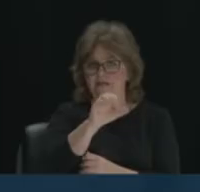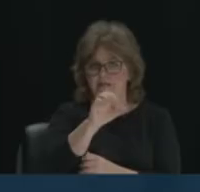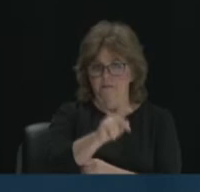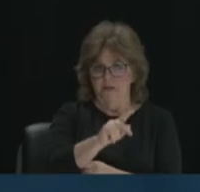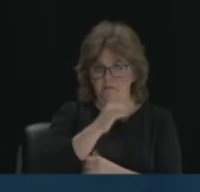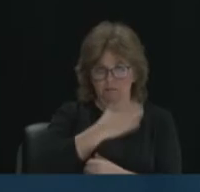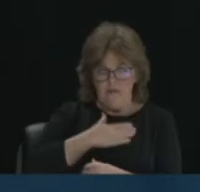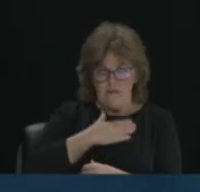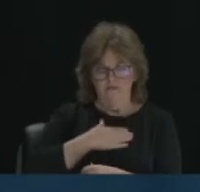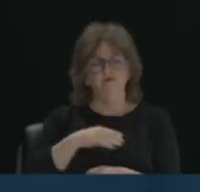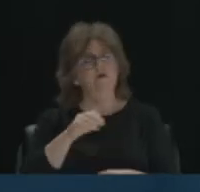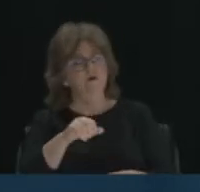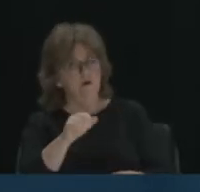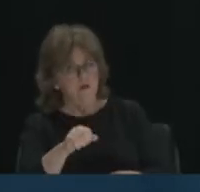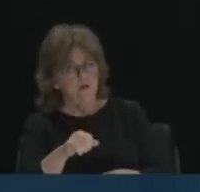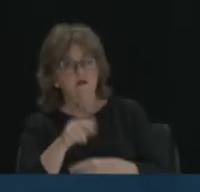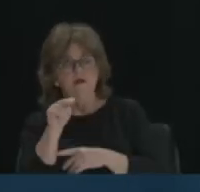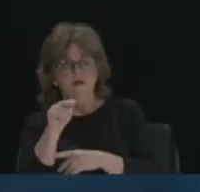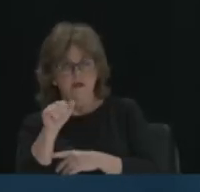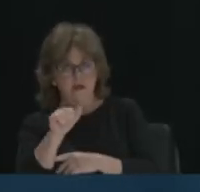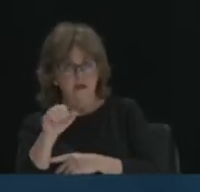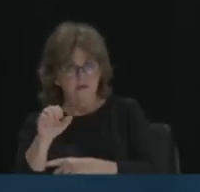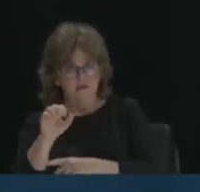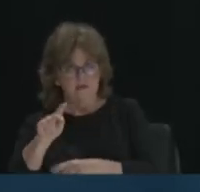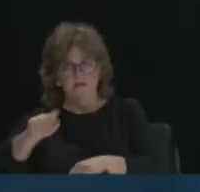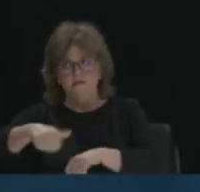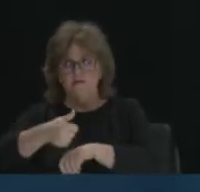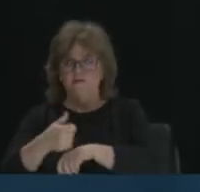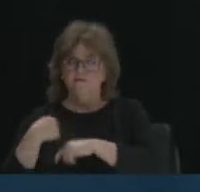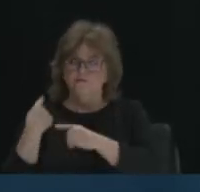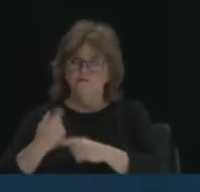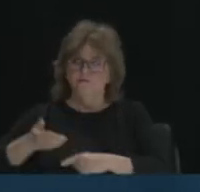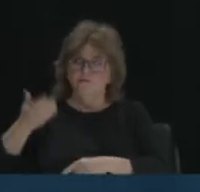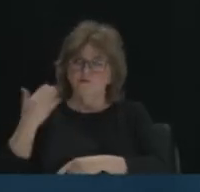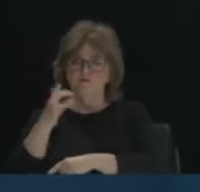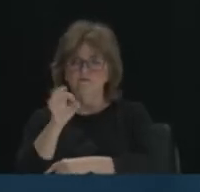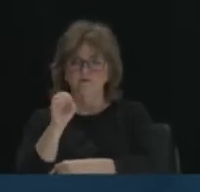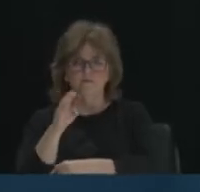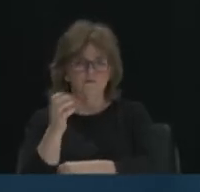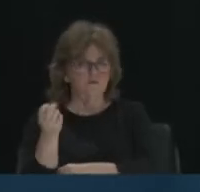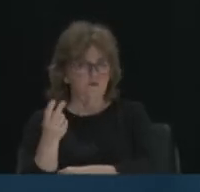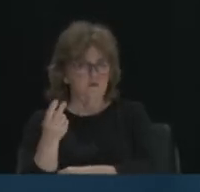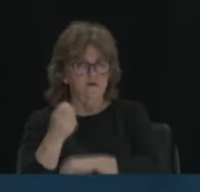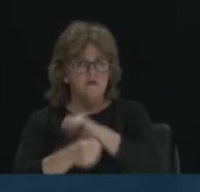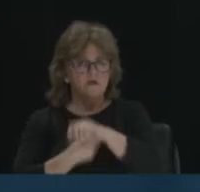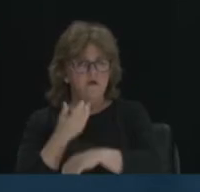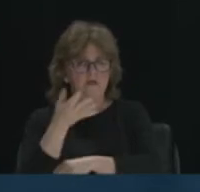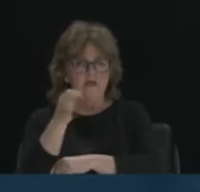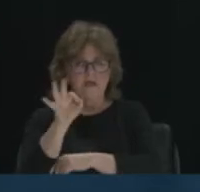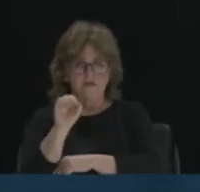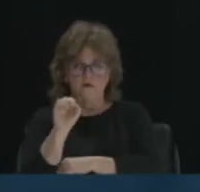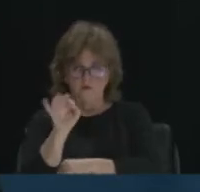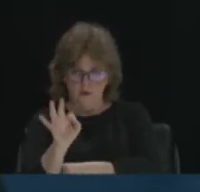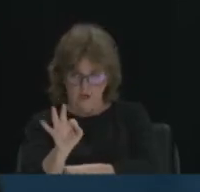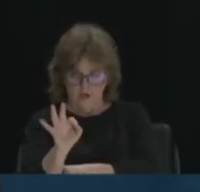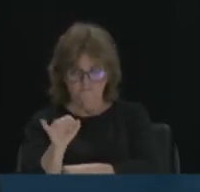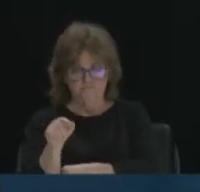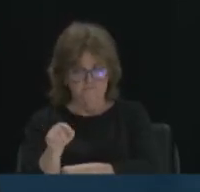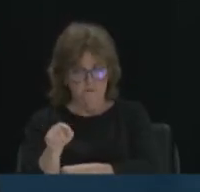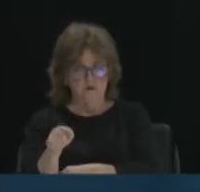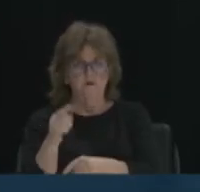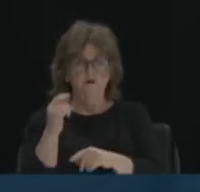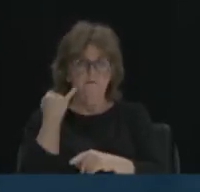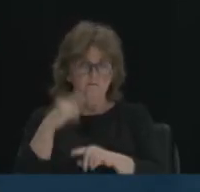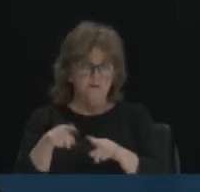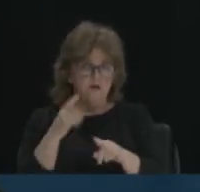Yes. You know, the NAACP was founded back on February 12, 1909. You know, in fact, if you back up